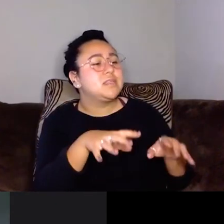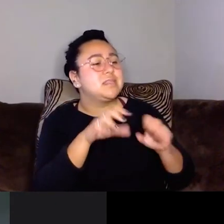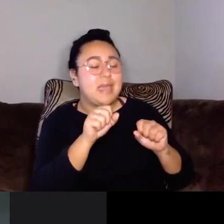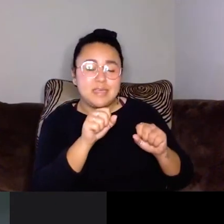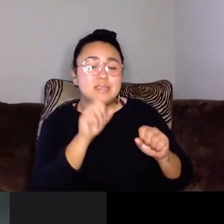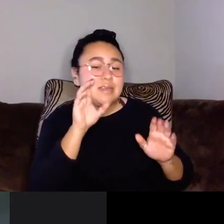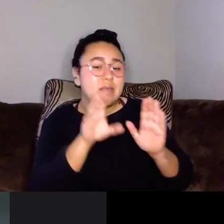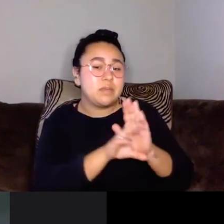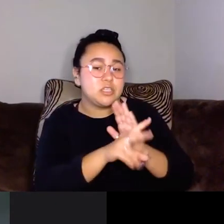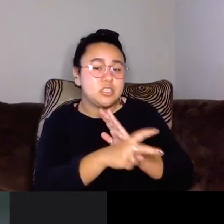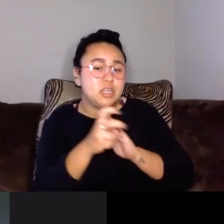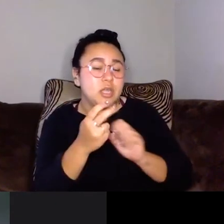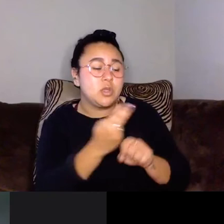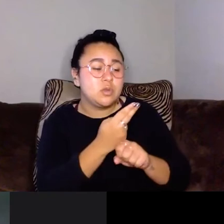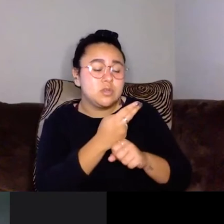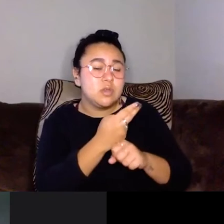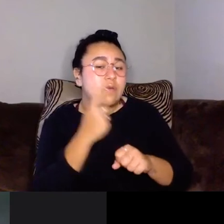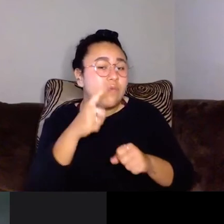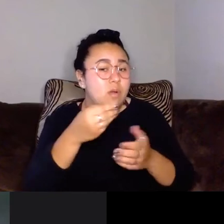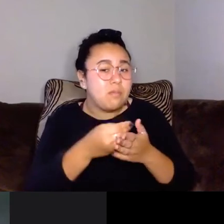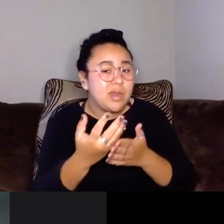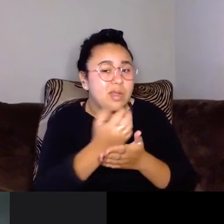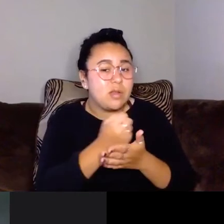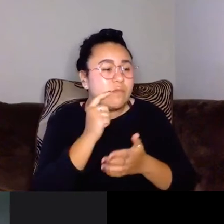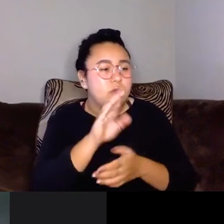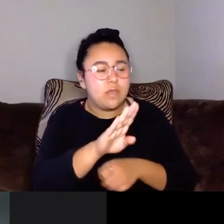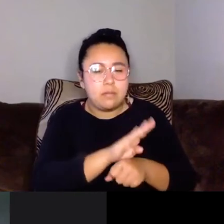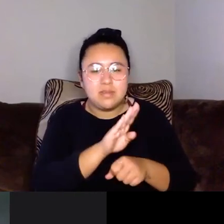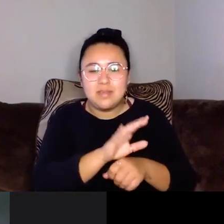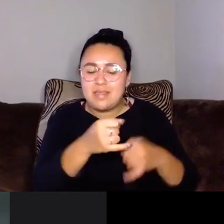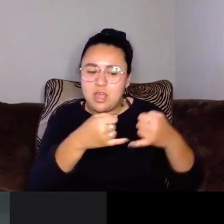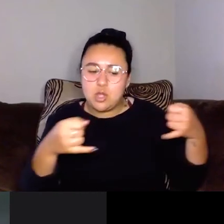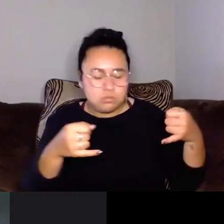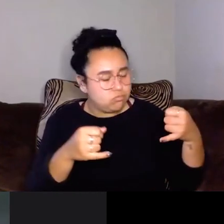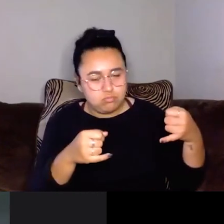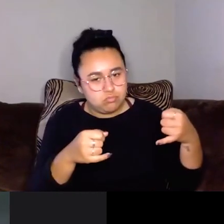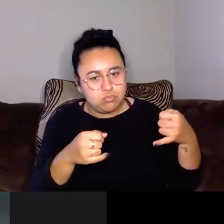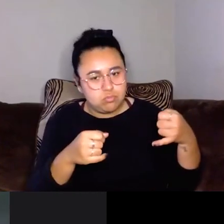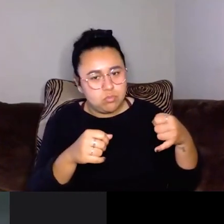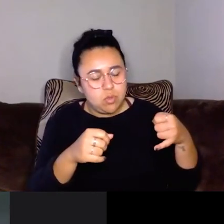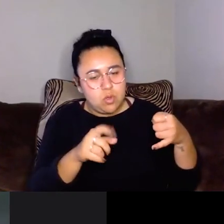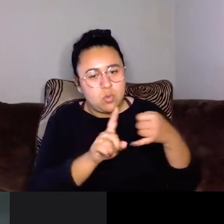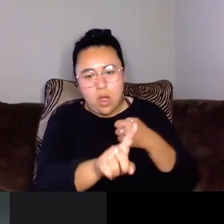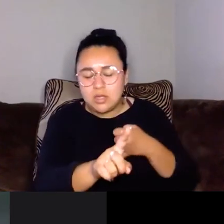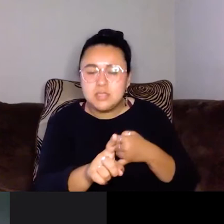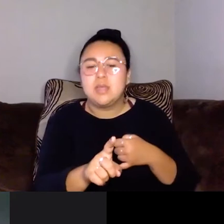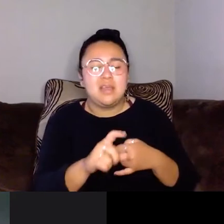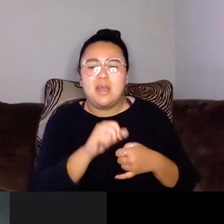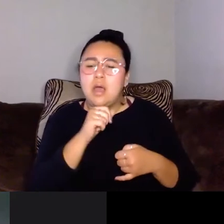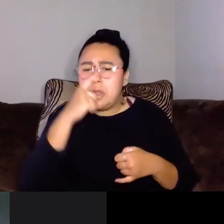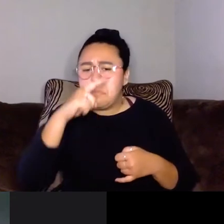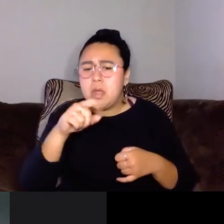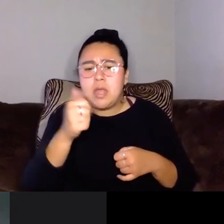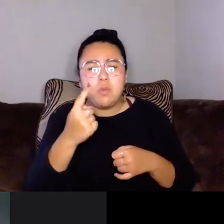either to make money or for their business, that's crossing the line. I don't mind anyone using any of my images for personal stuff.